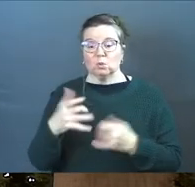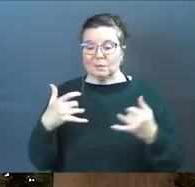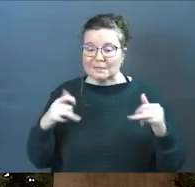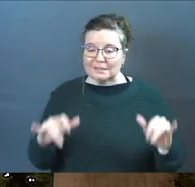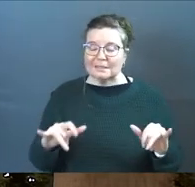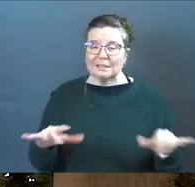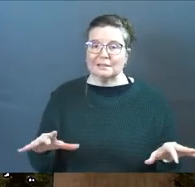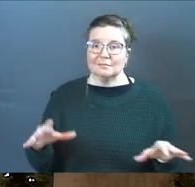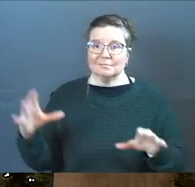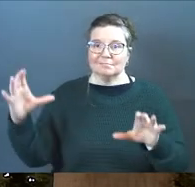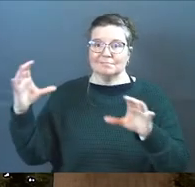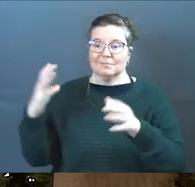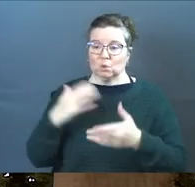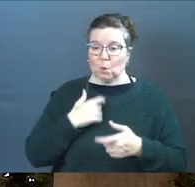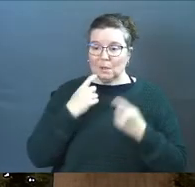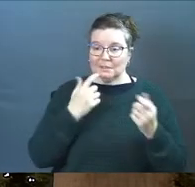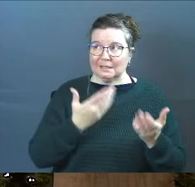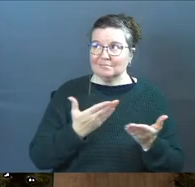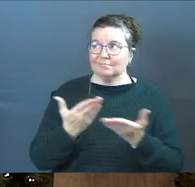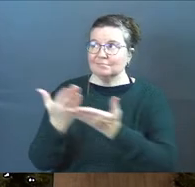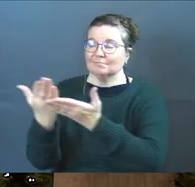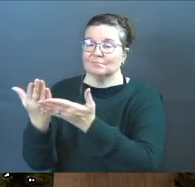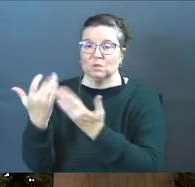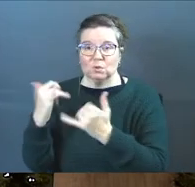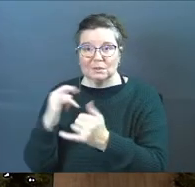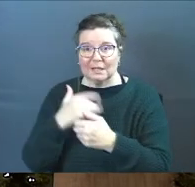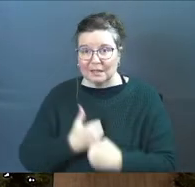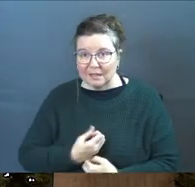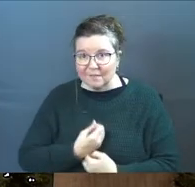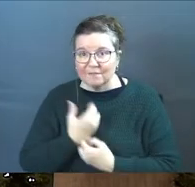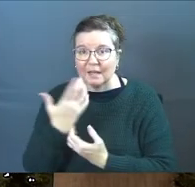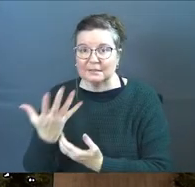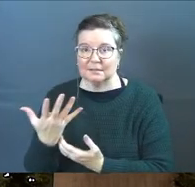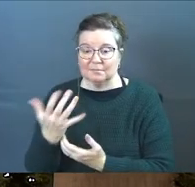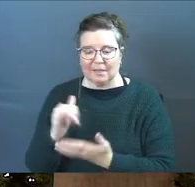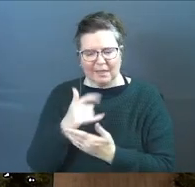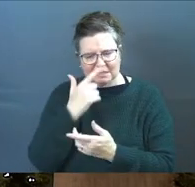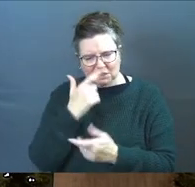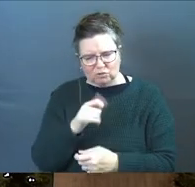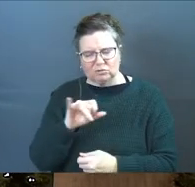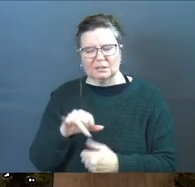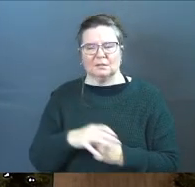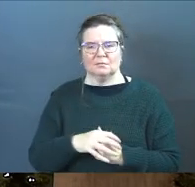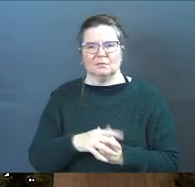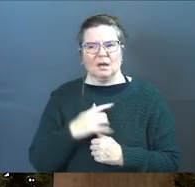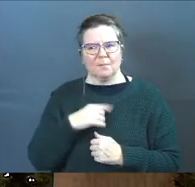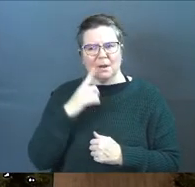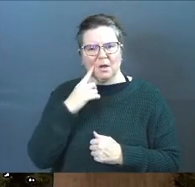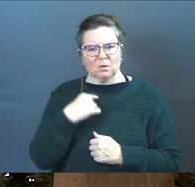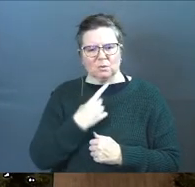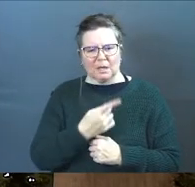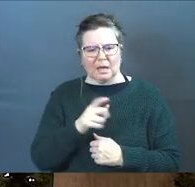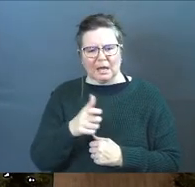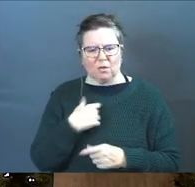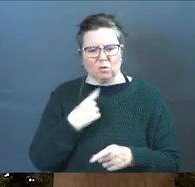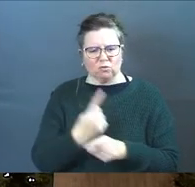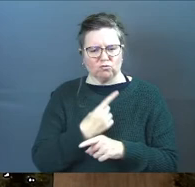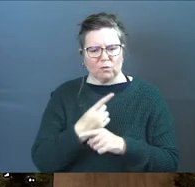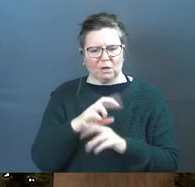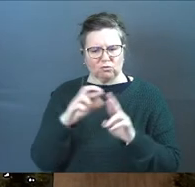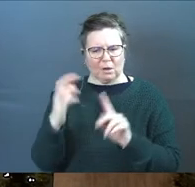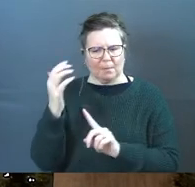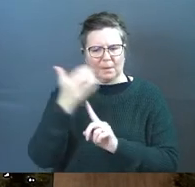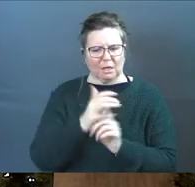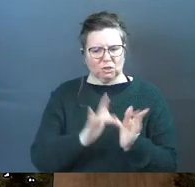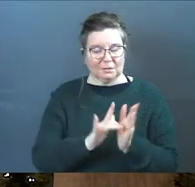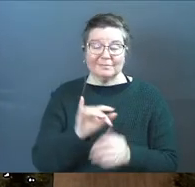still take your sins to God you still confess them that's interesting I thought you said I had the righteous resume